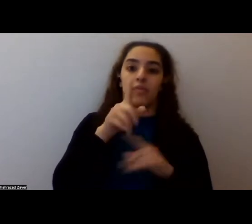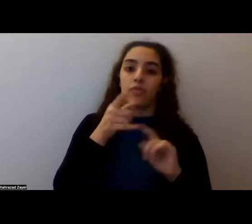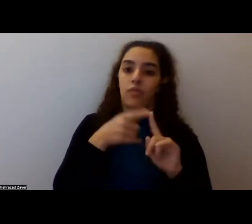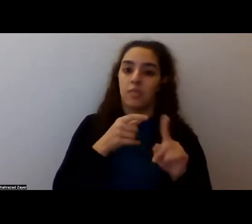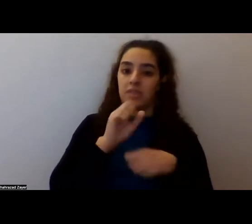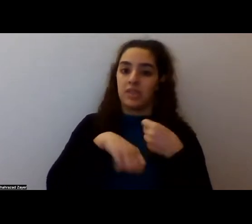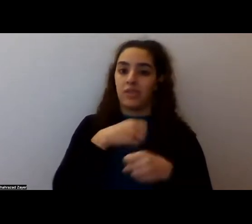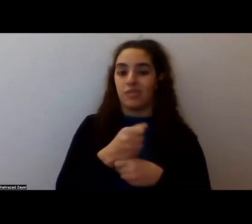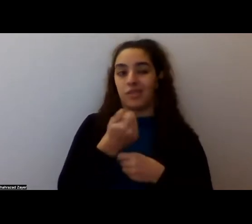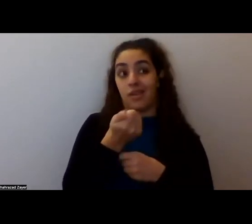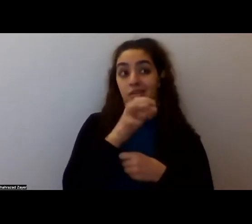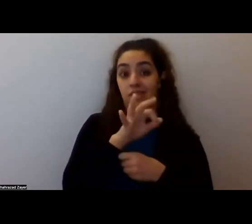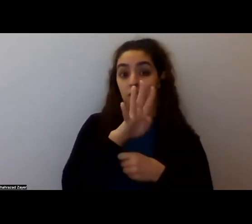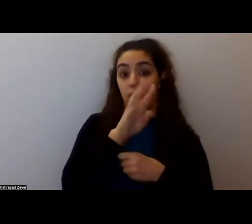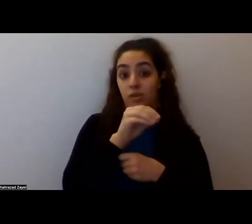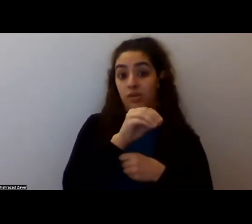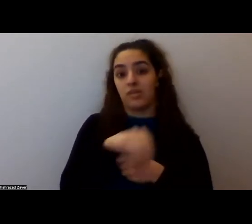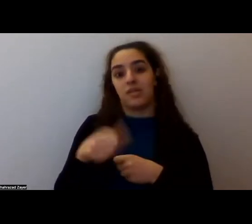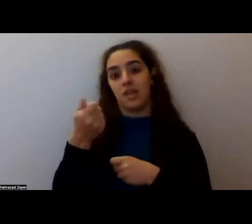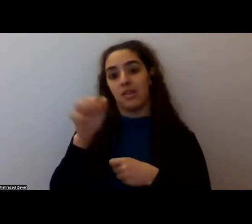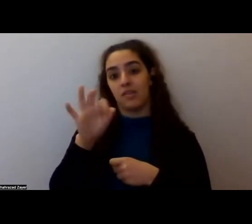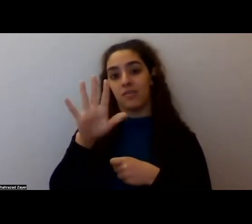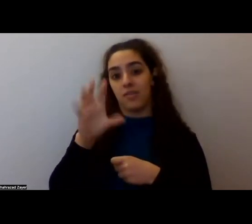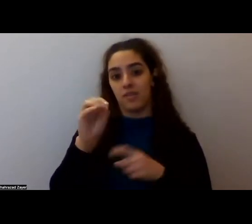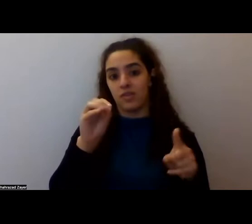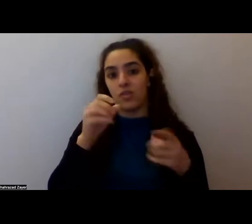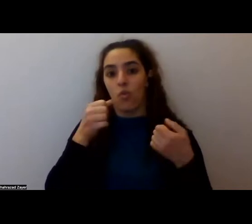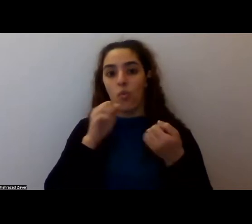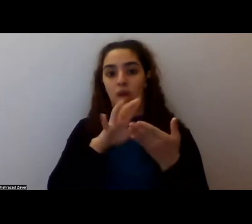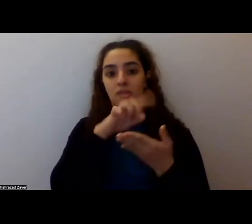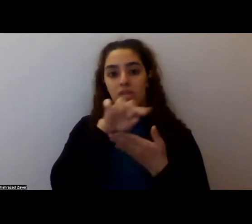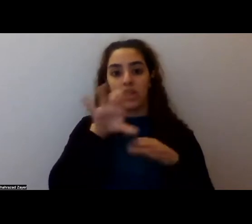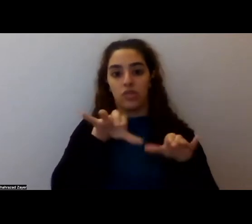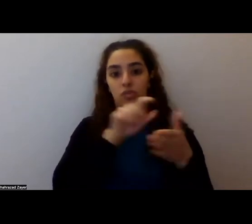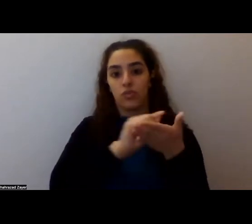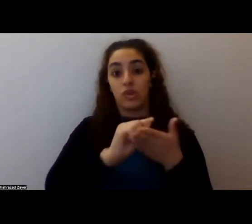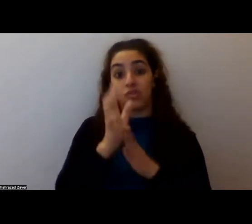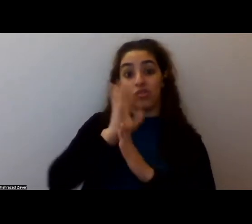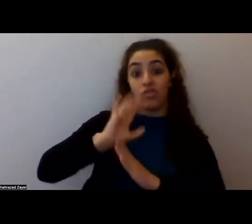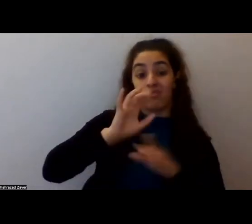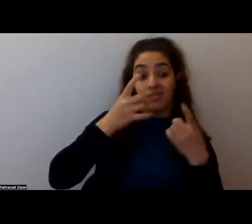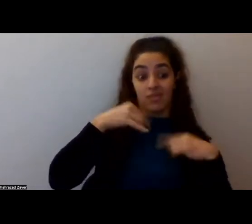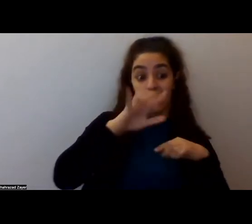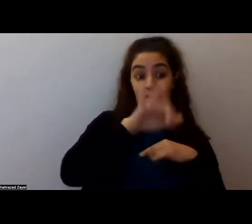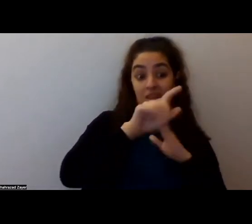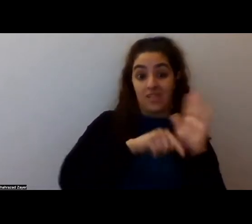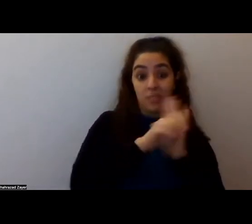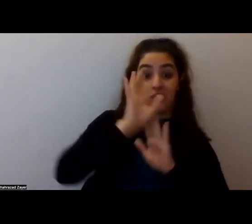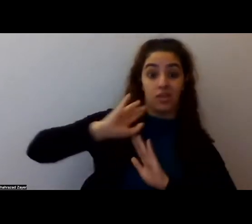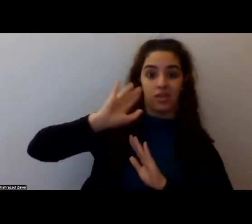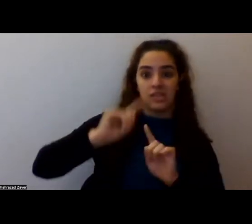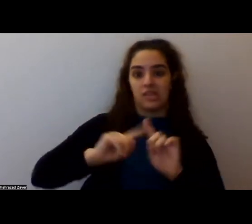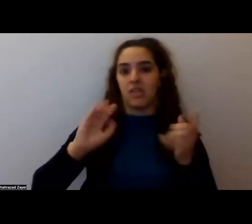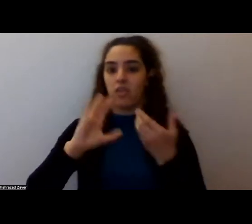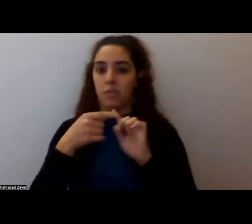um, the ways in which that they conducted research in the 1950s is very different than how we're doing research now. Um, I think